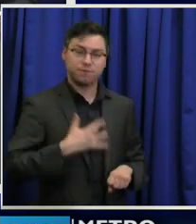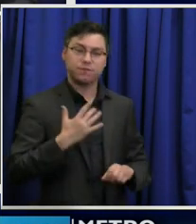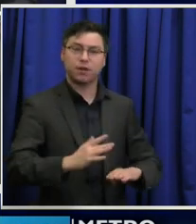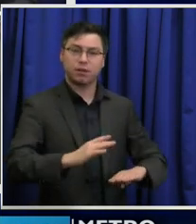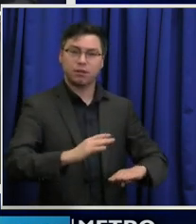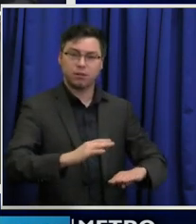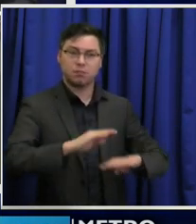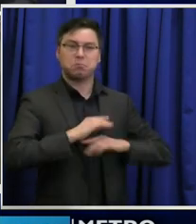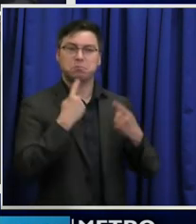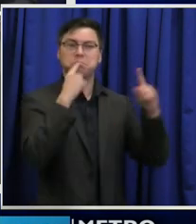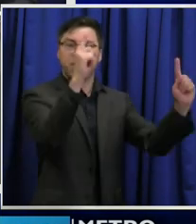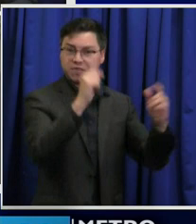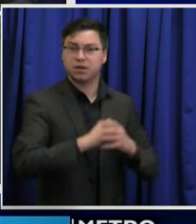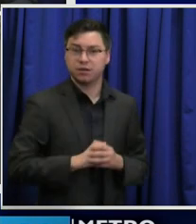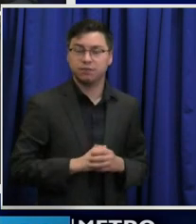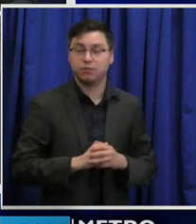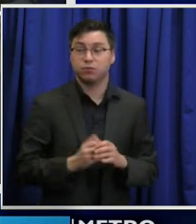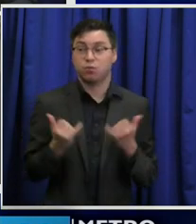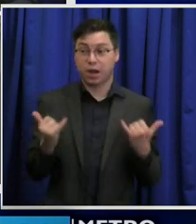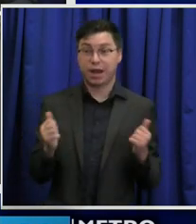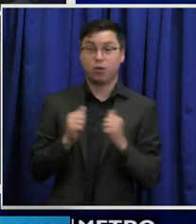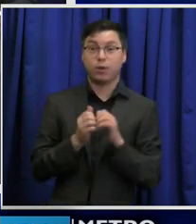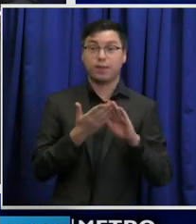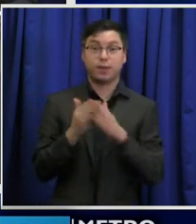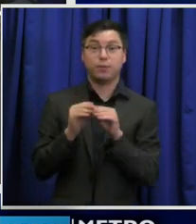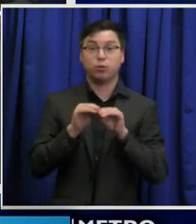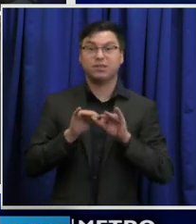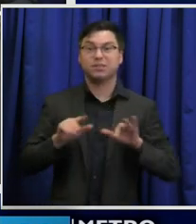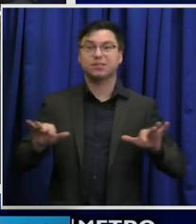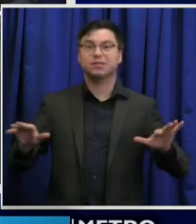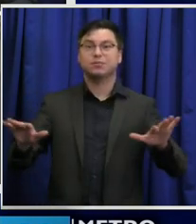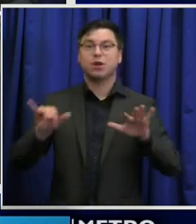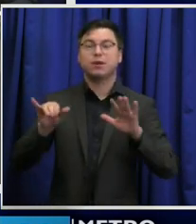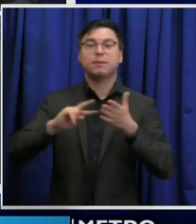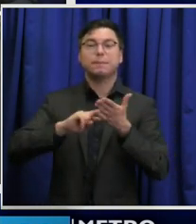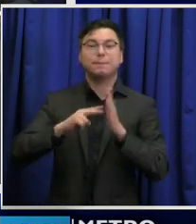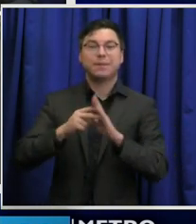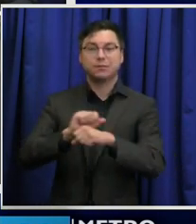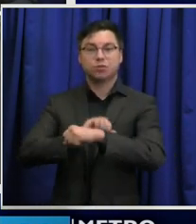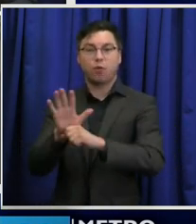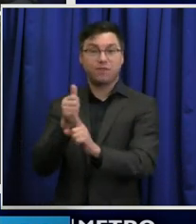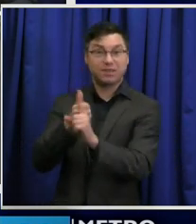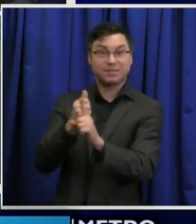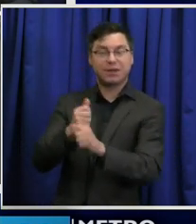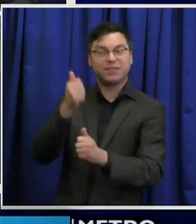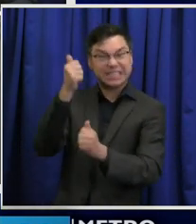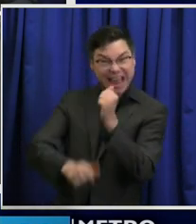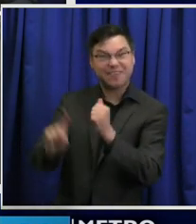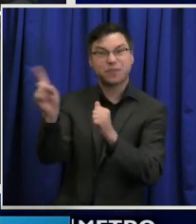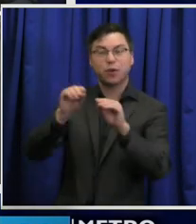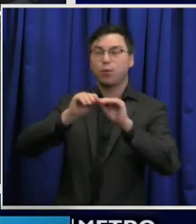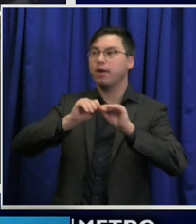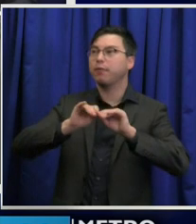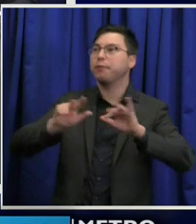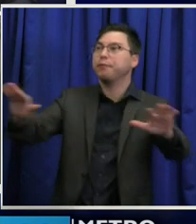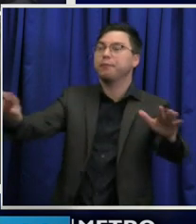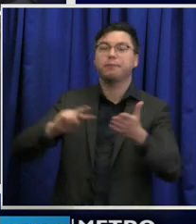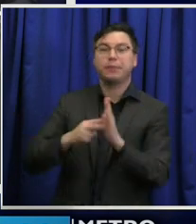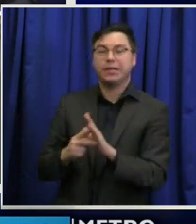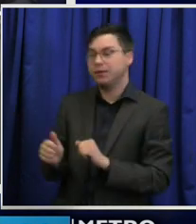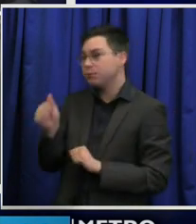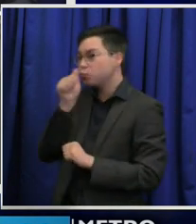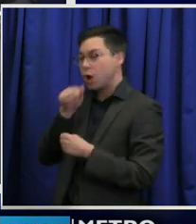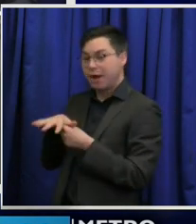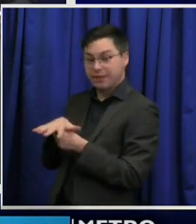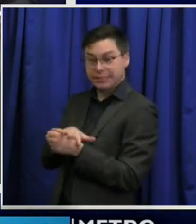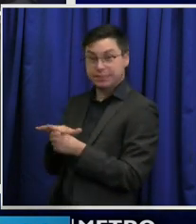especially effective. Right now with community spread, it is everywhere and it requires the private space not being